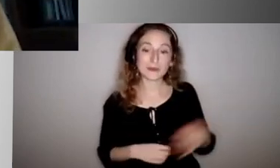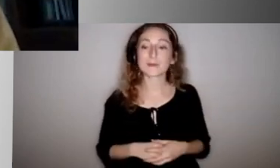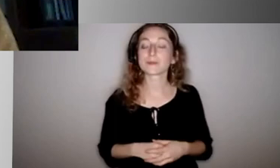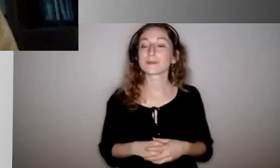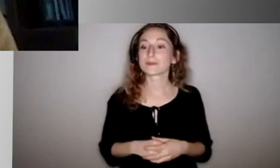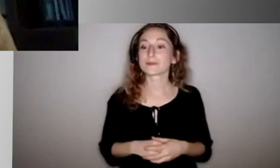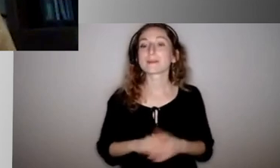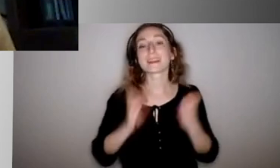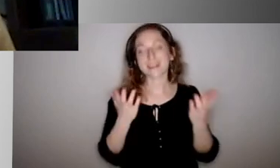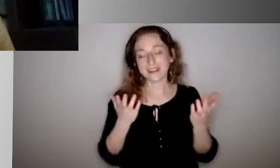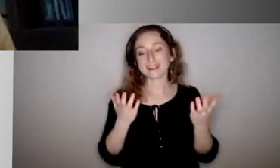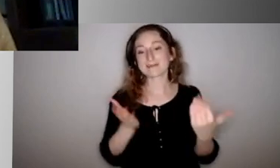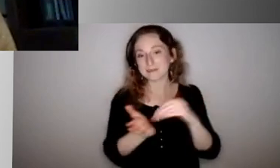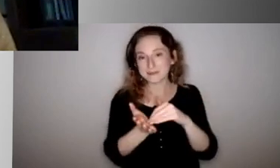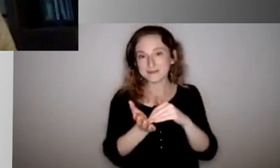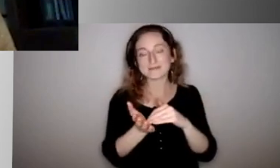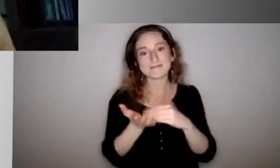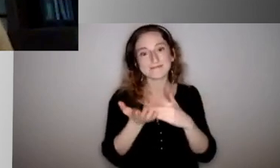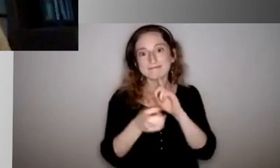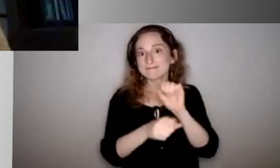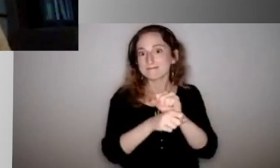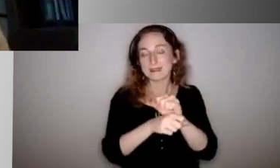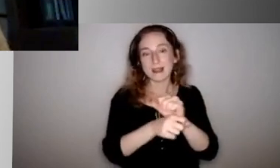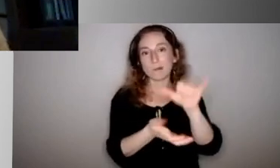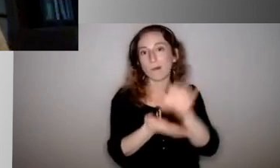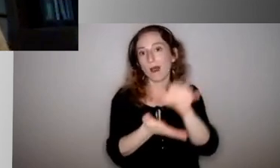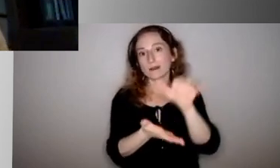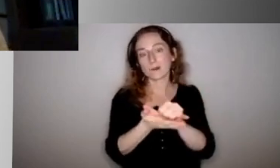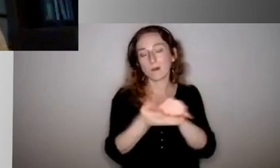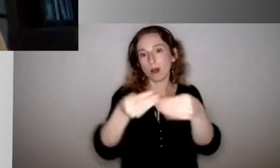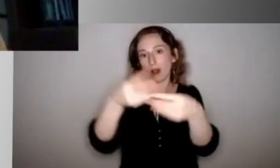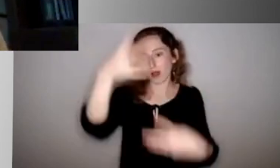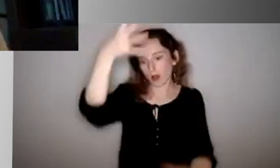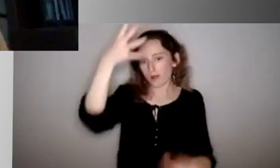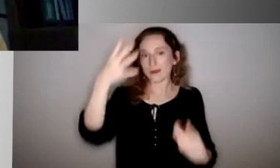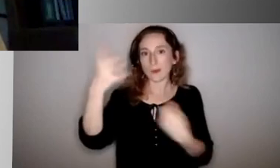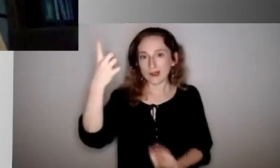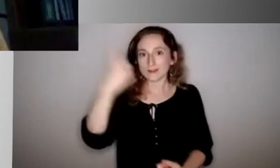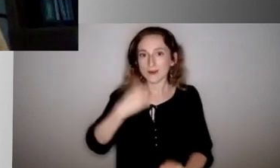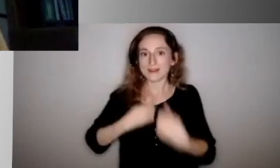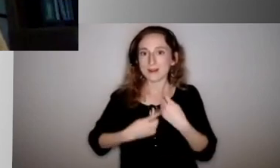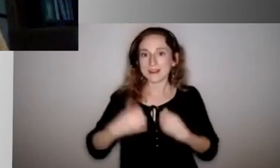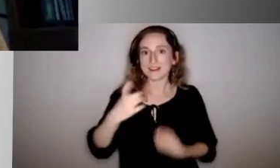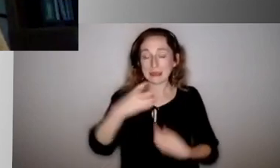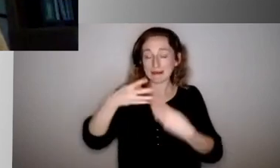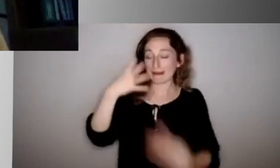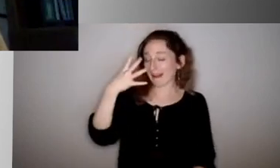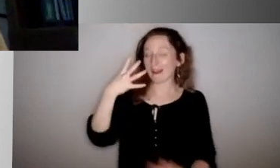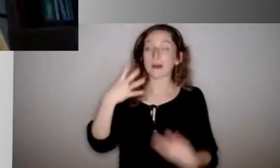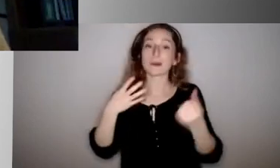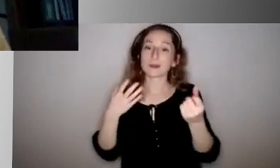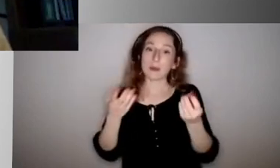start, um, it's almost impossible to get to all the questions and topics, and I'm sure we could spend an hour discussing everything that we missed,